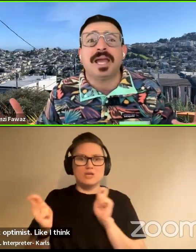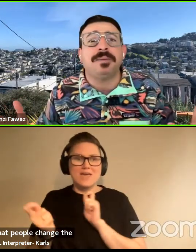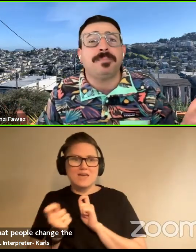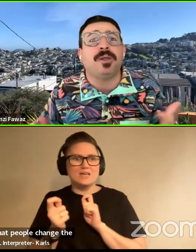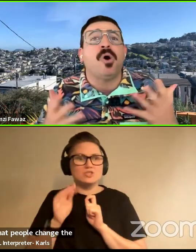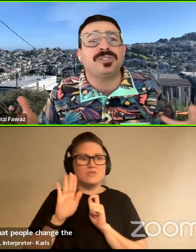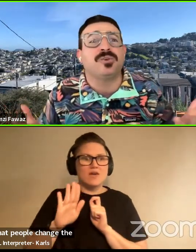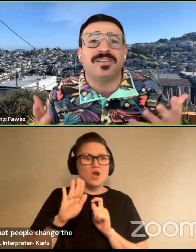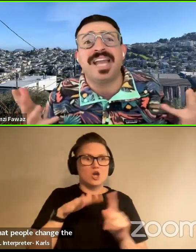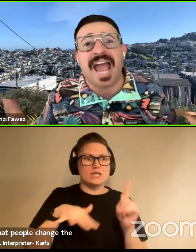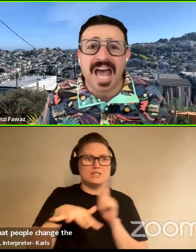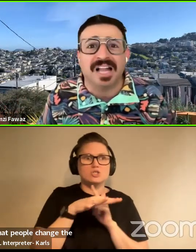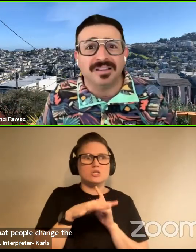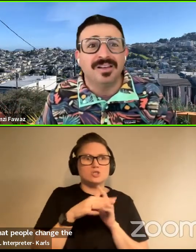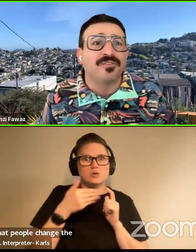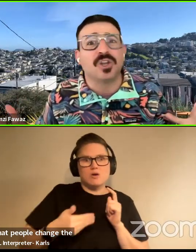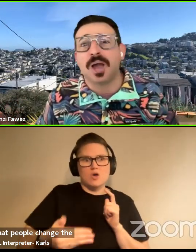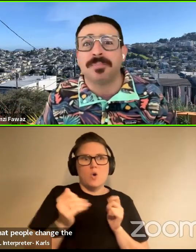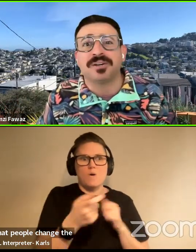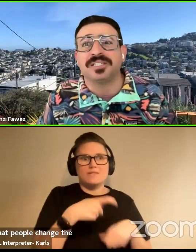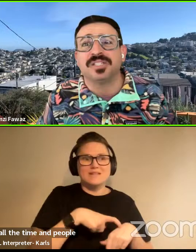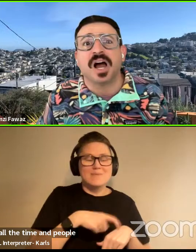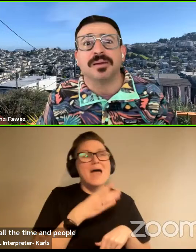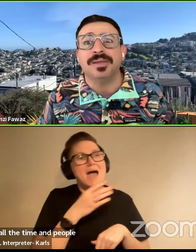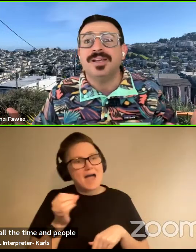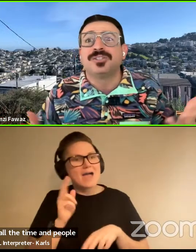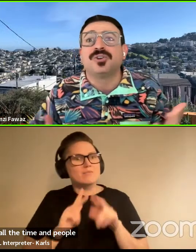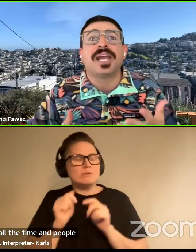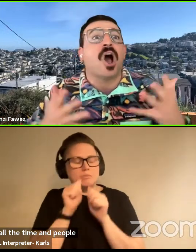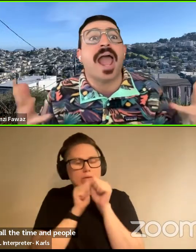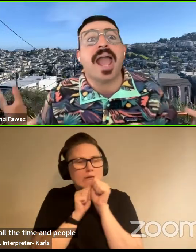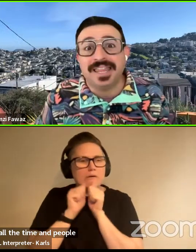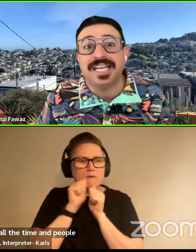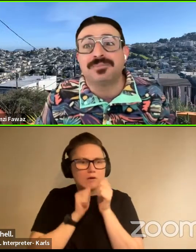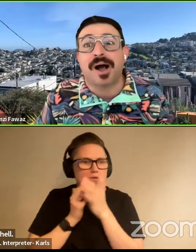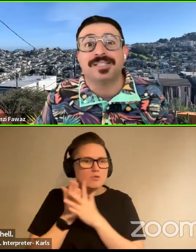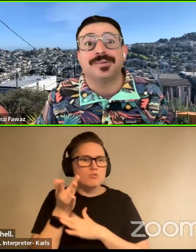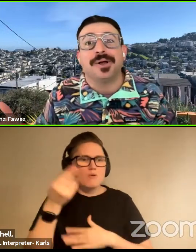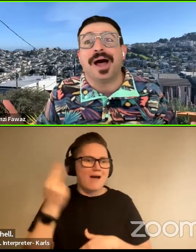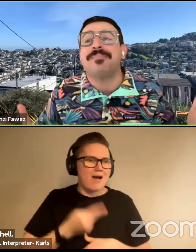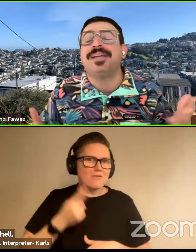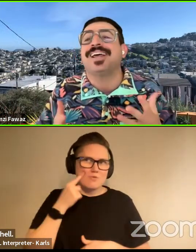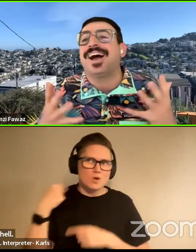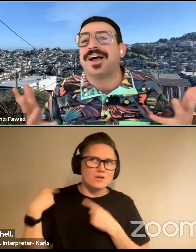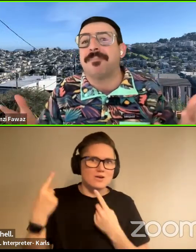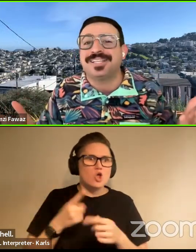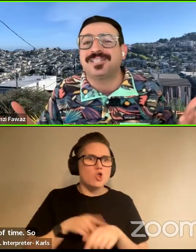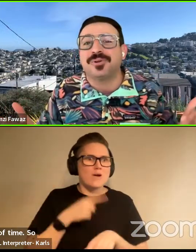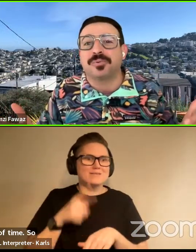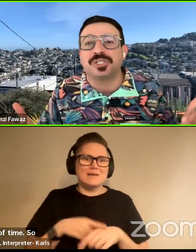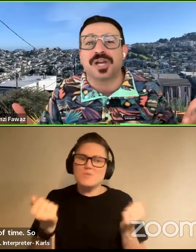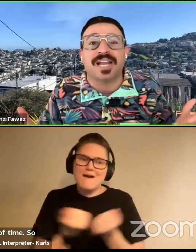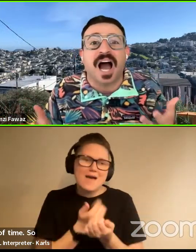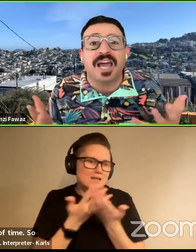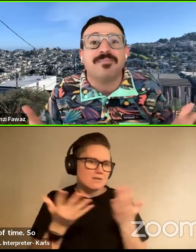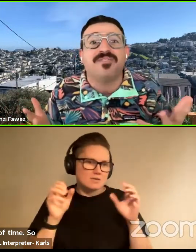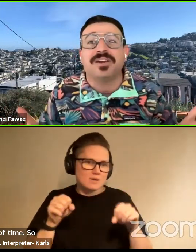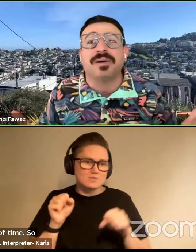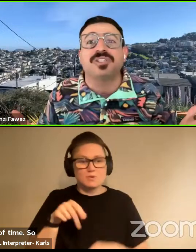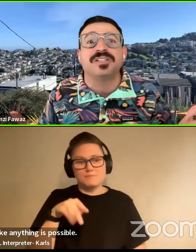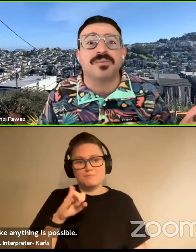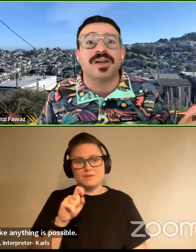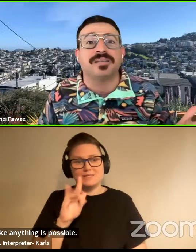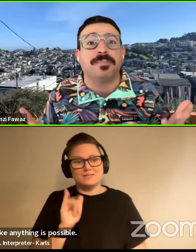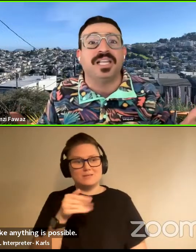the time. And people also live in hell for long periods of time. So like anything is possible. I mean, Paisley will appreciate, I mean,